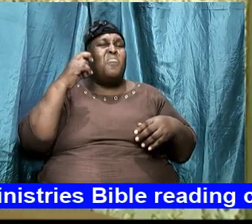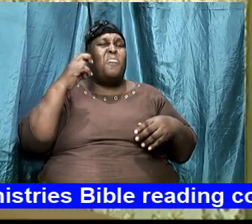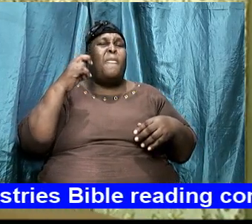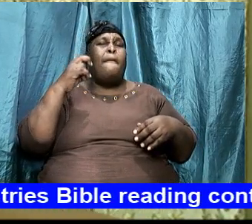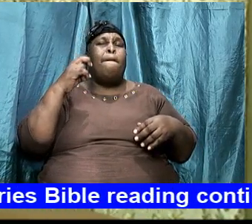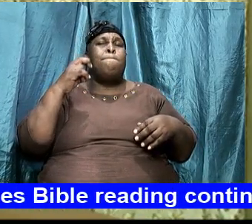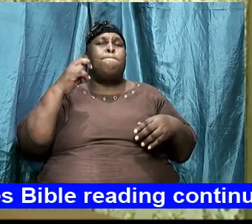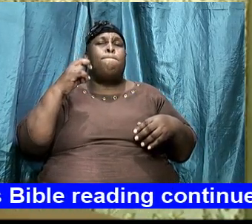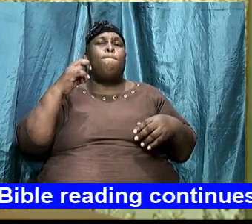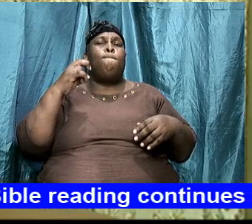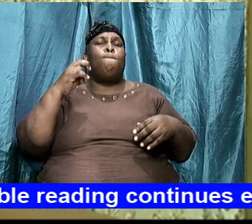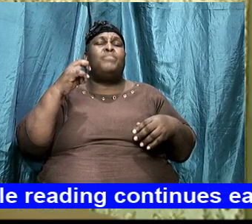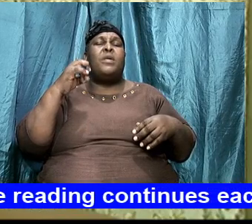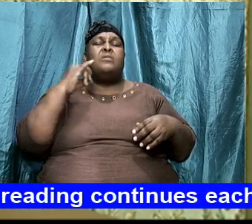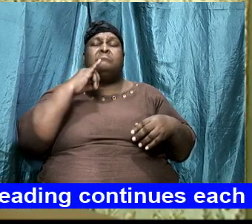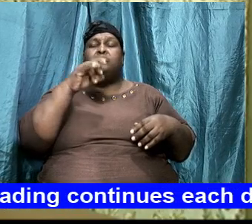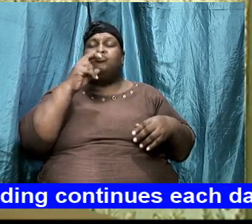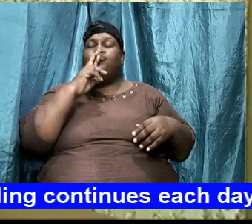is real